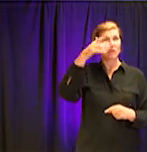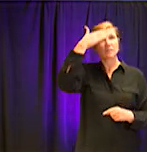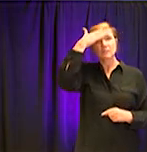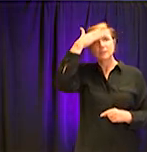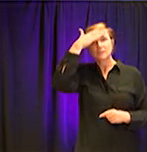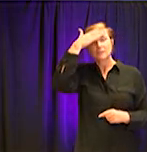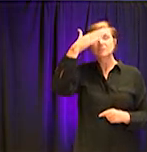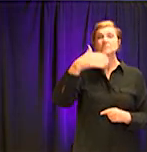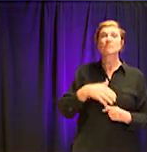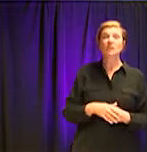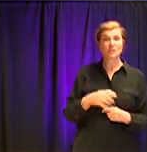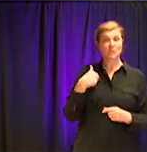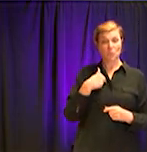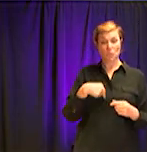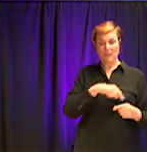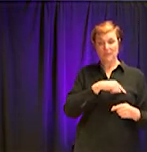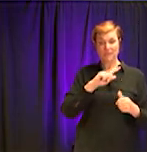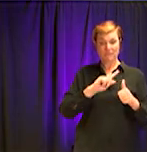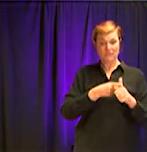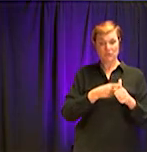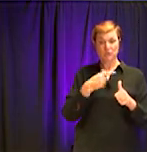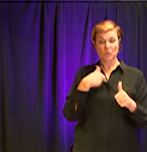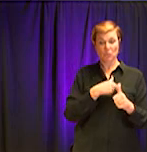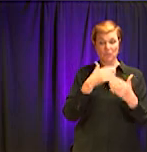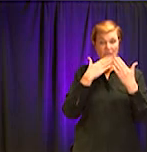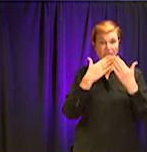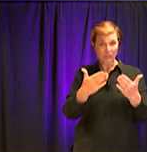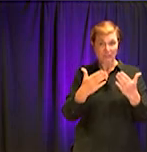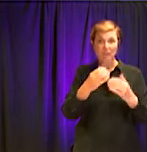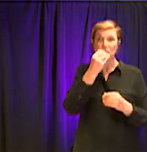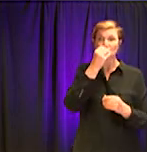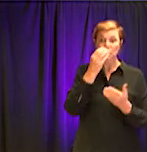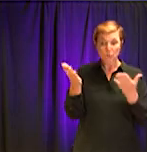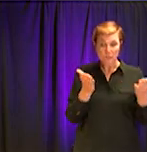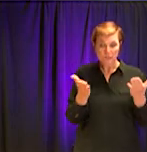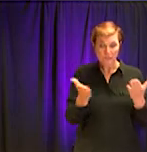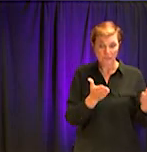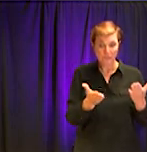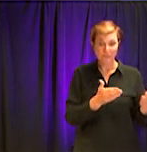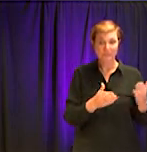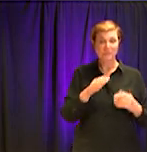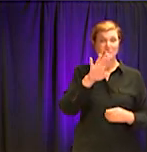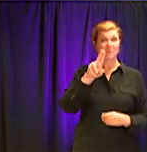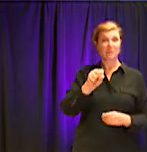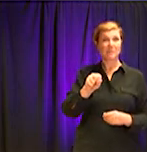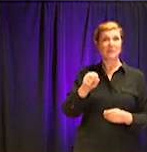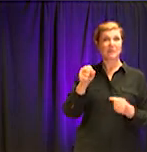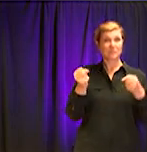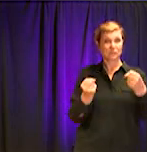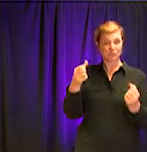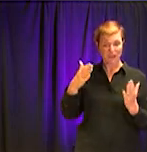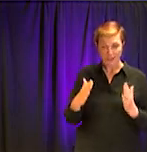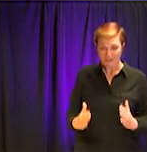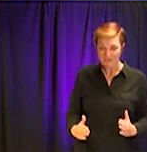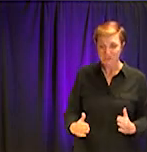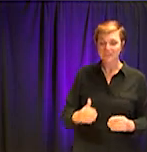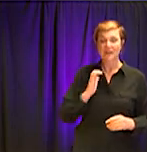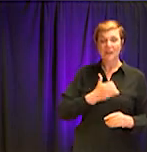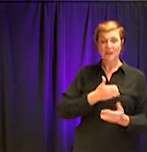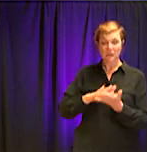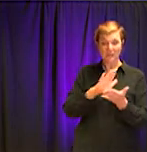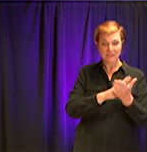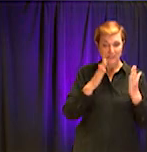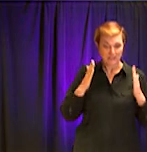thank our food service workers, our bus drivers, our bus mechanics, our custodians, our plant engineers, our